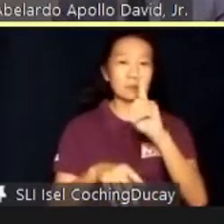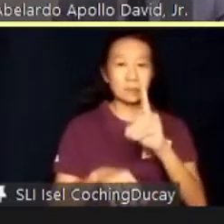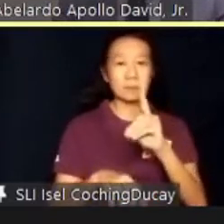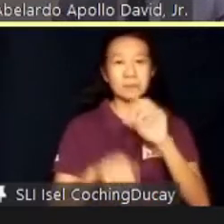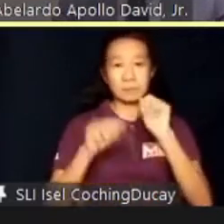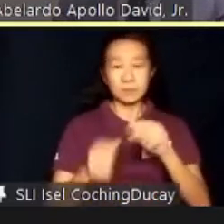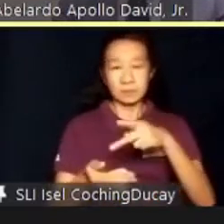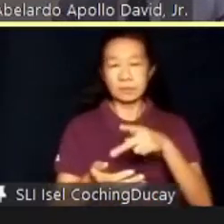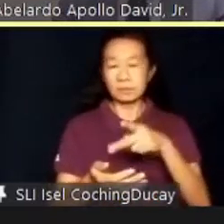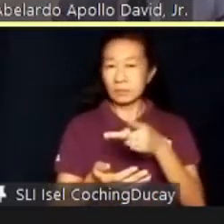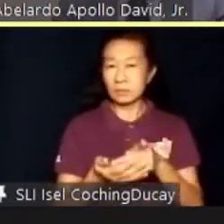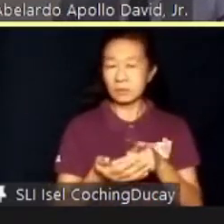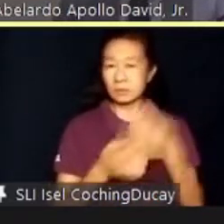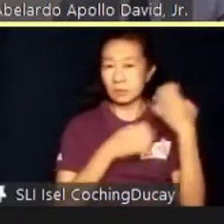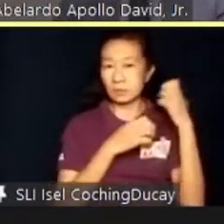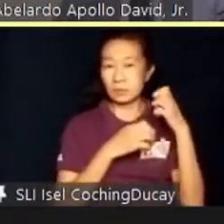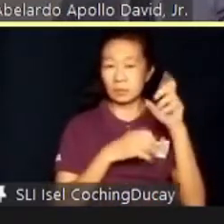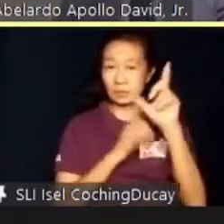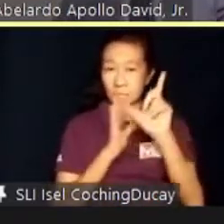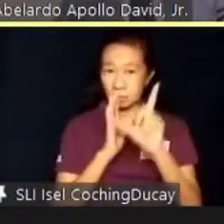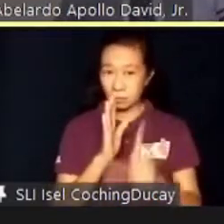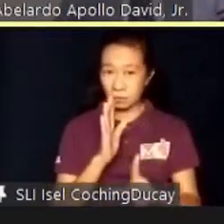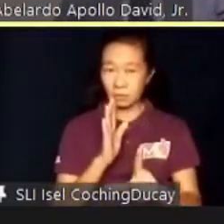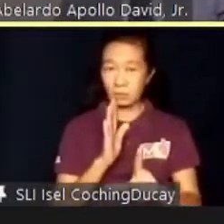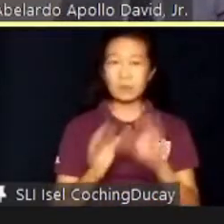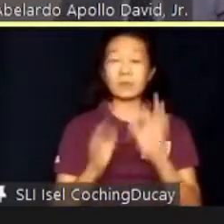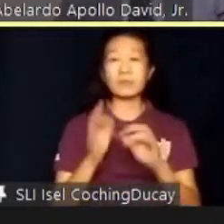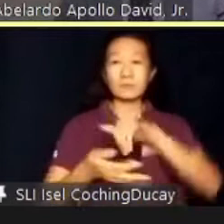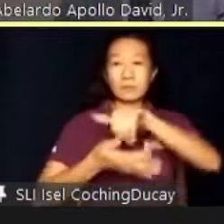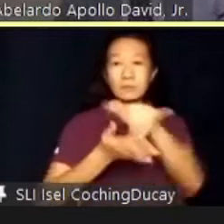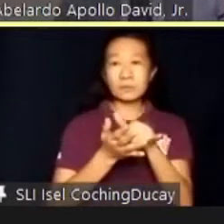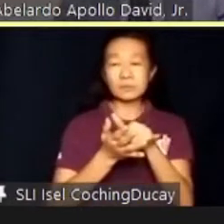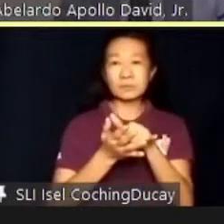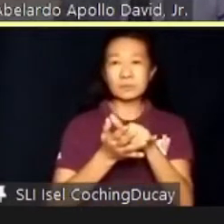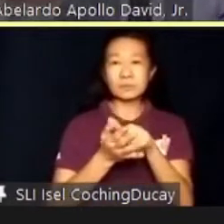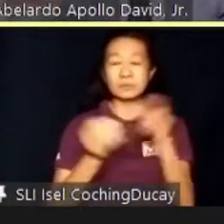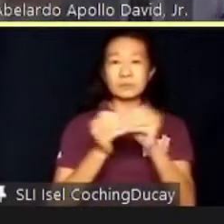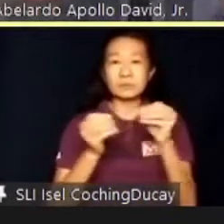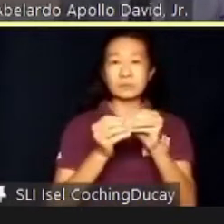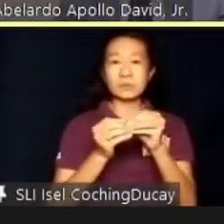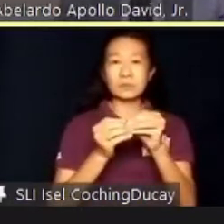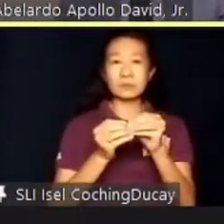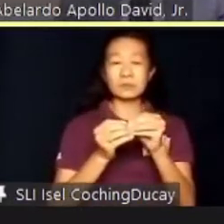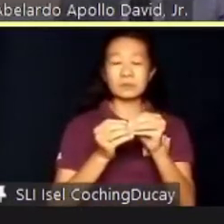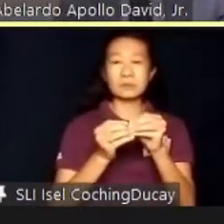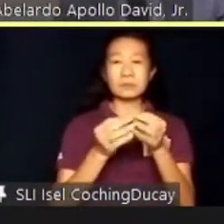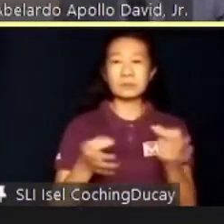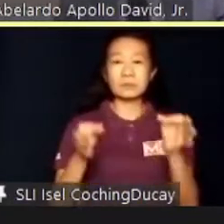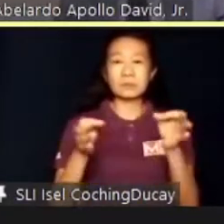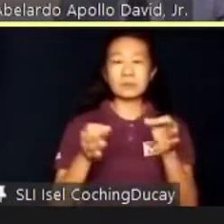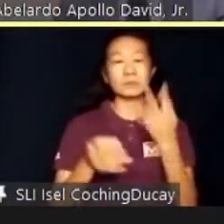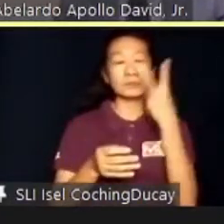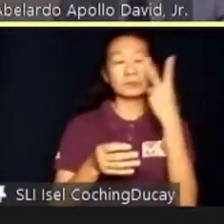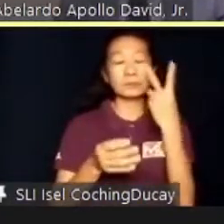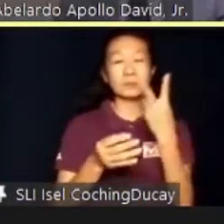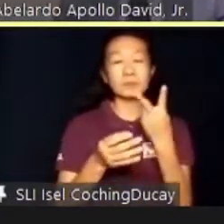The figure is expected to be lower if those with more significant disabilities are